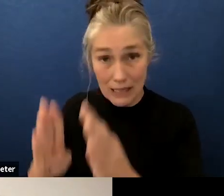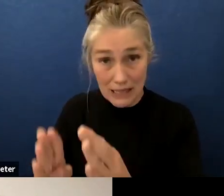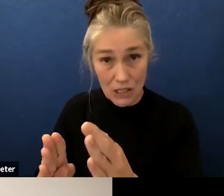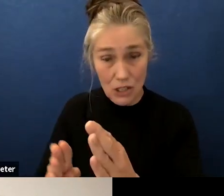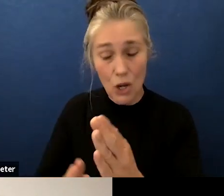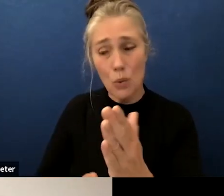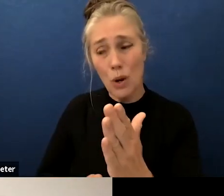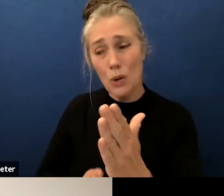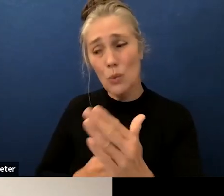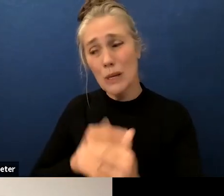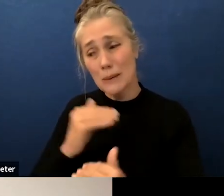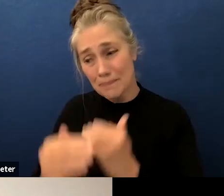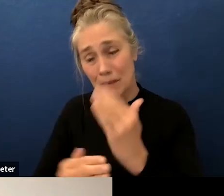this and try to help